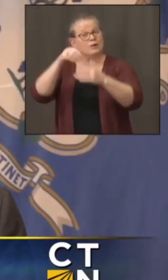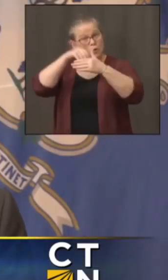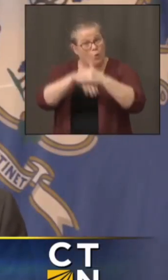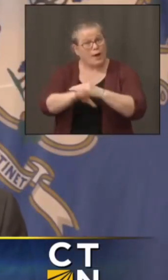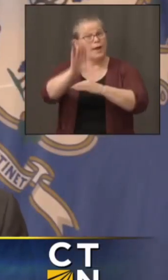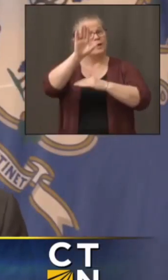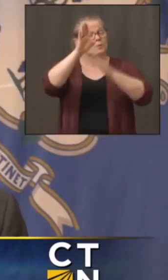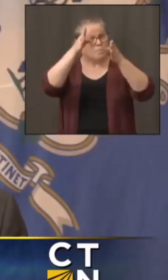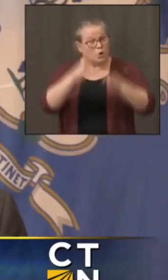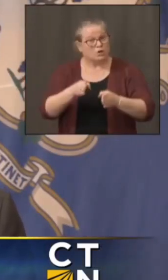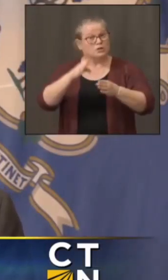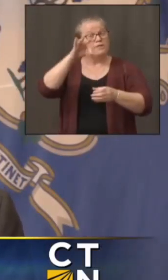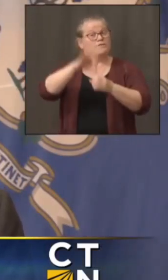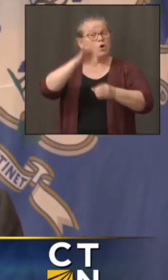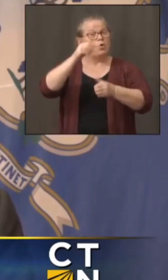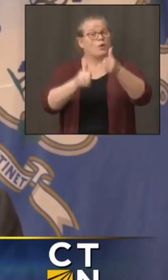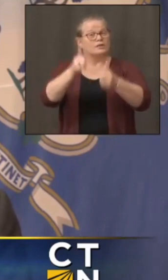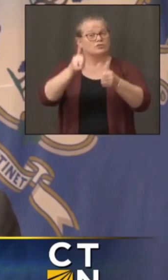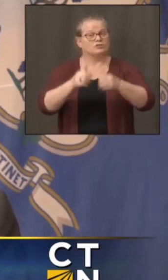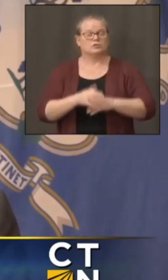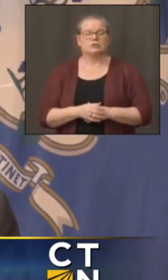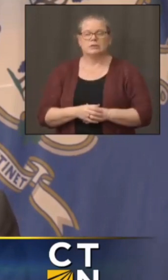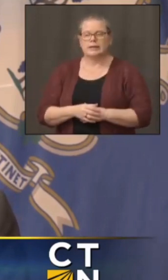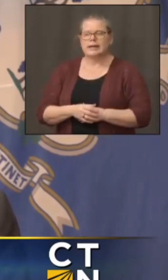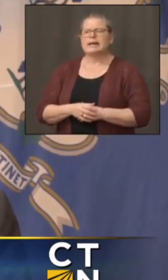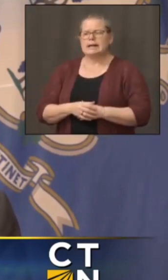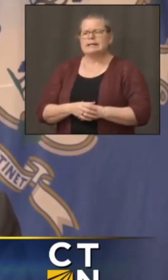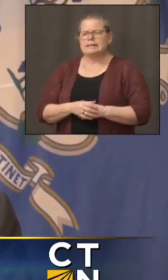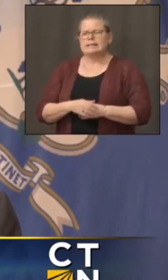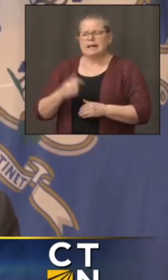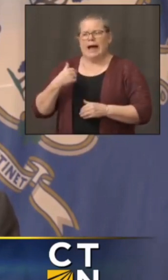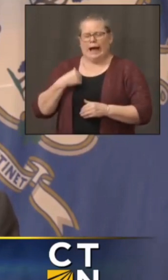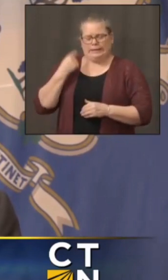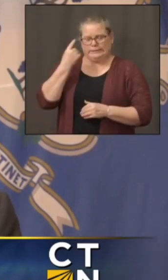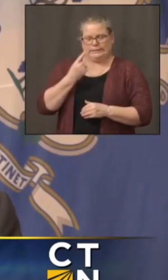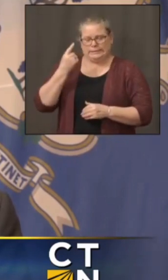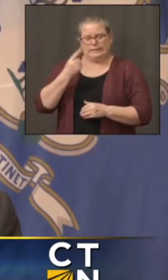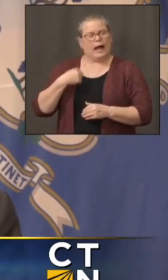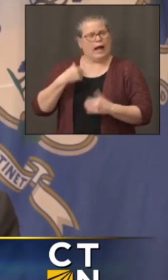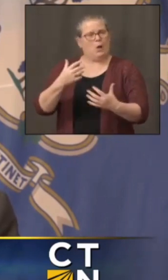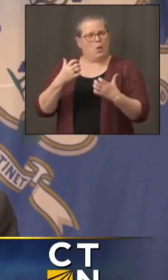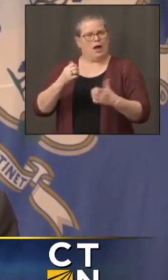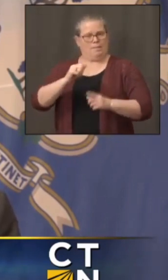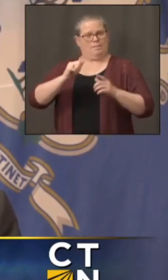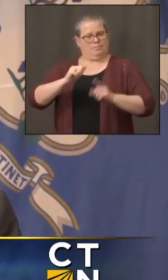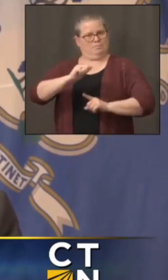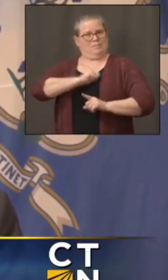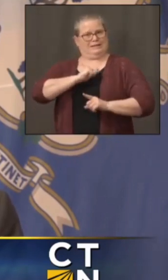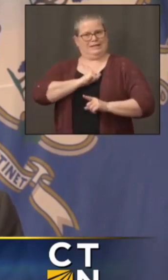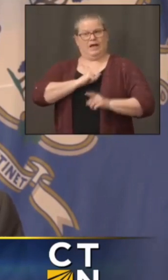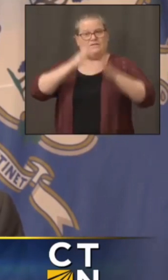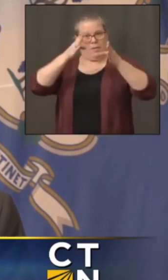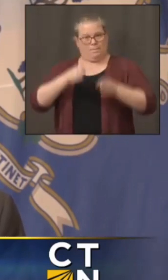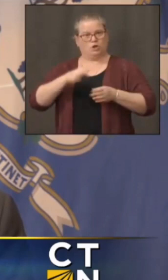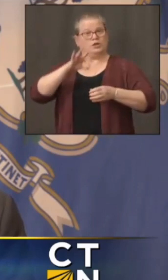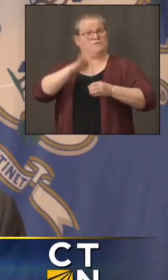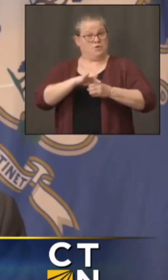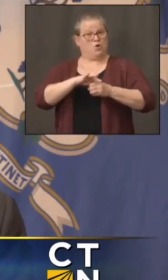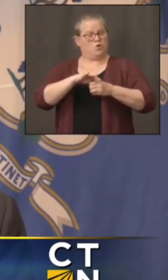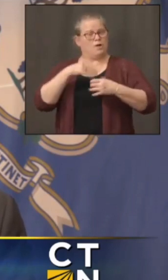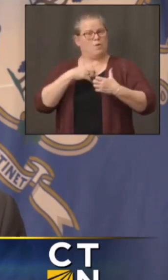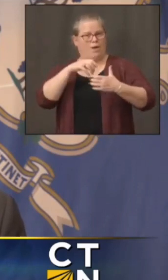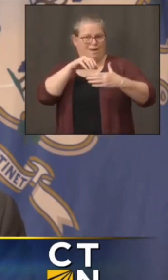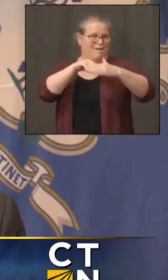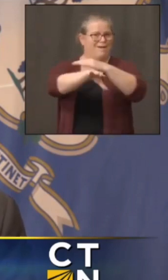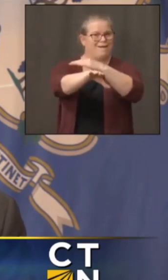person. I've thought about that since I'm 66, but I just think voting is such an important citizen's obligation